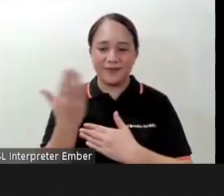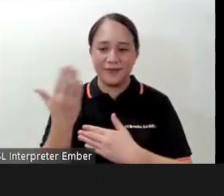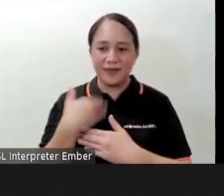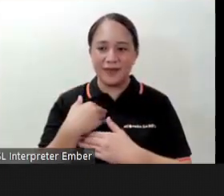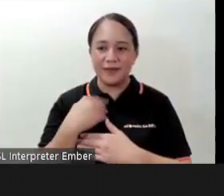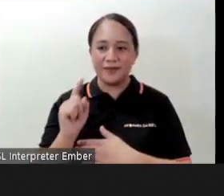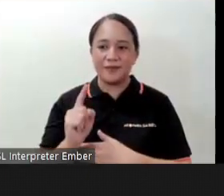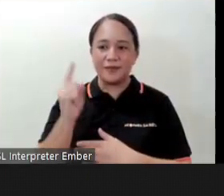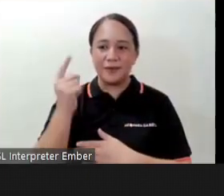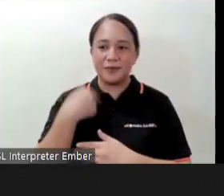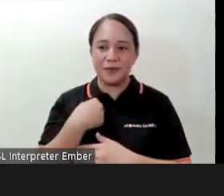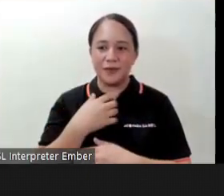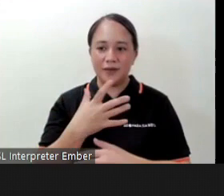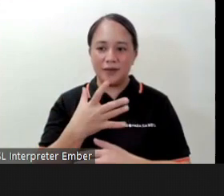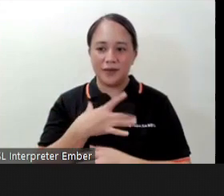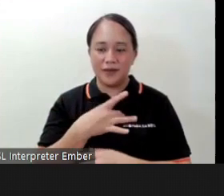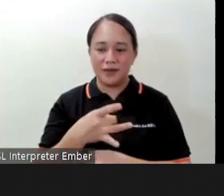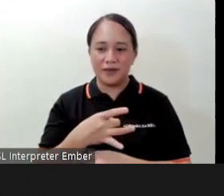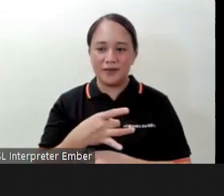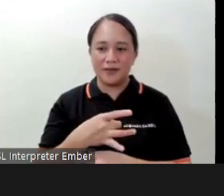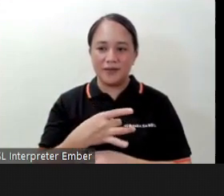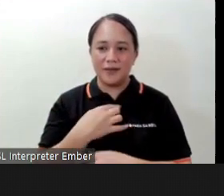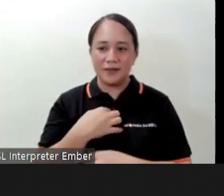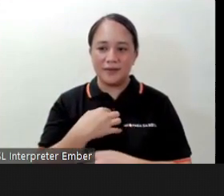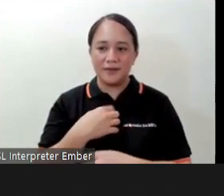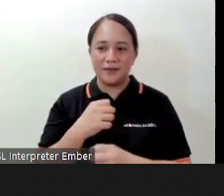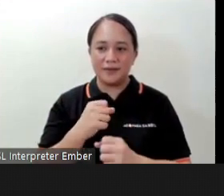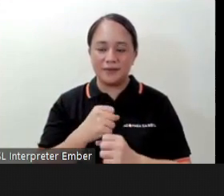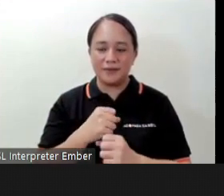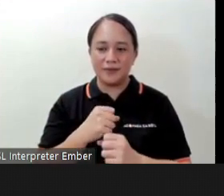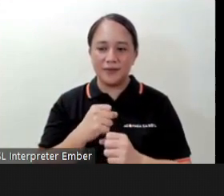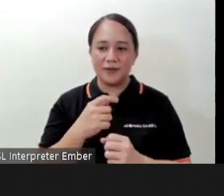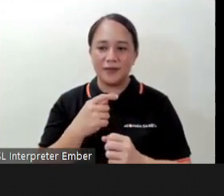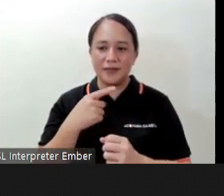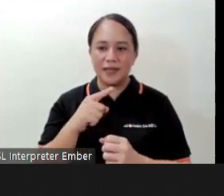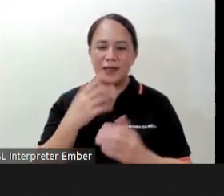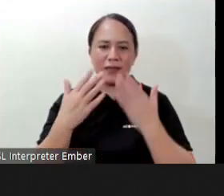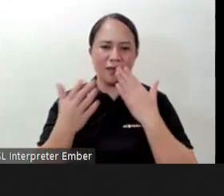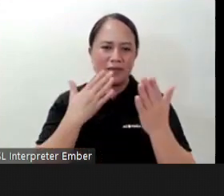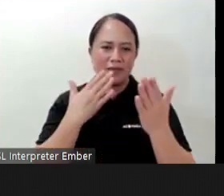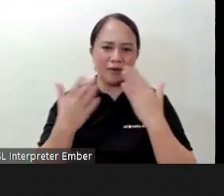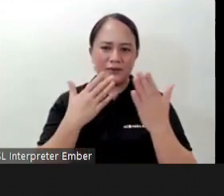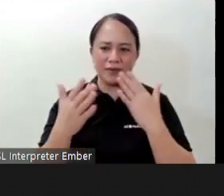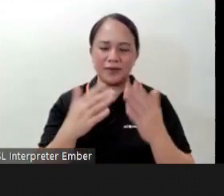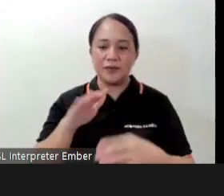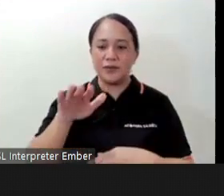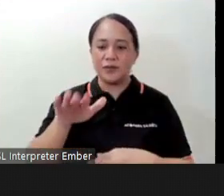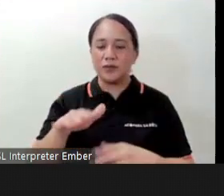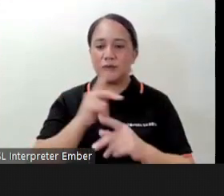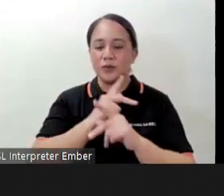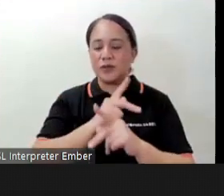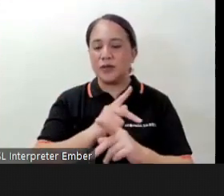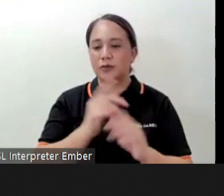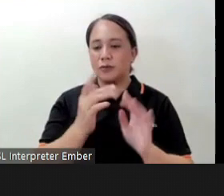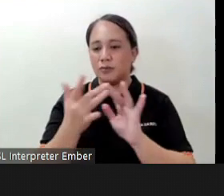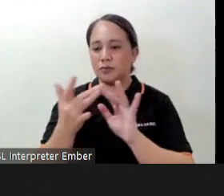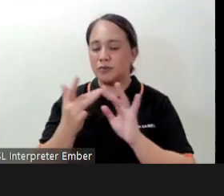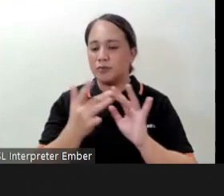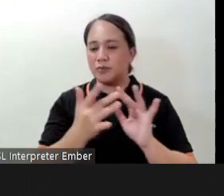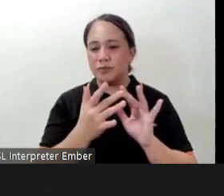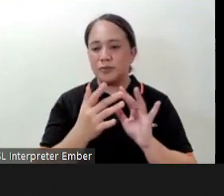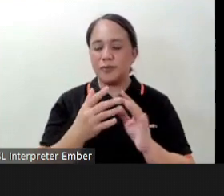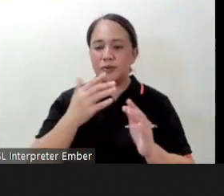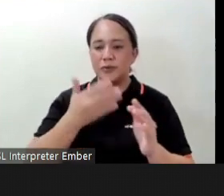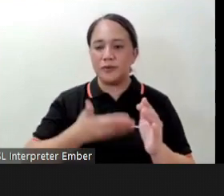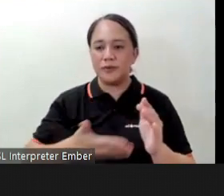and foremost I would like to take this opportunity to say super thank you to the Child Protection Network and UNICEF for inviting